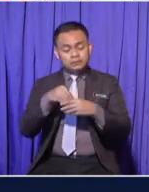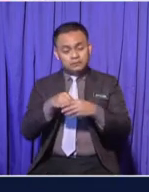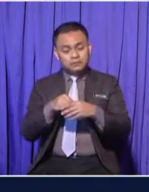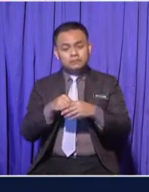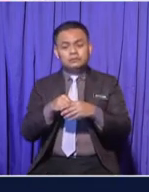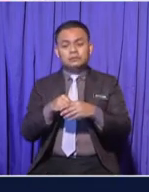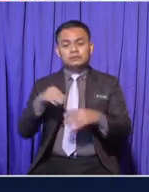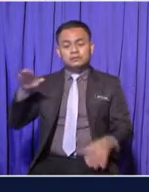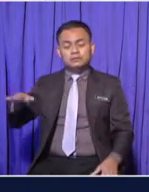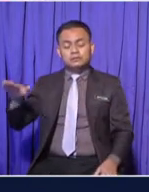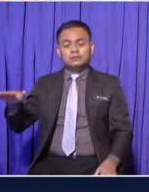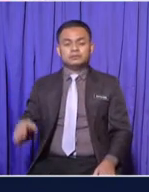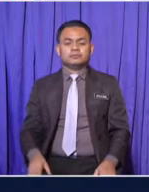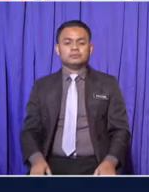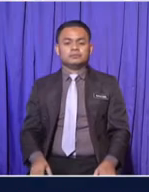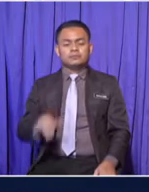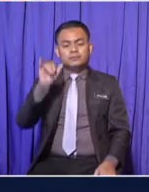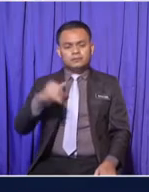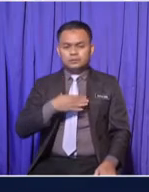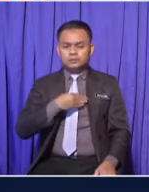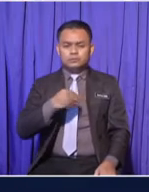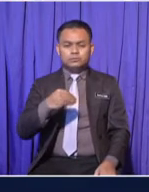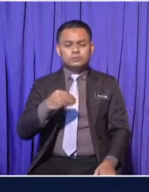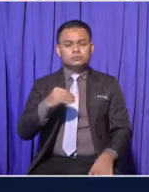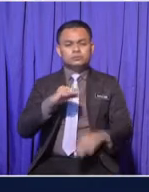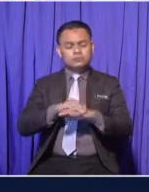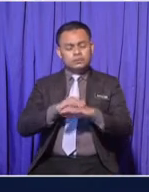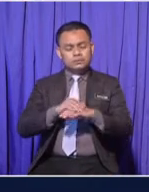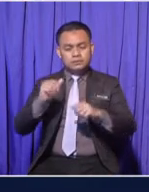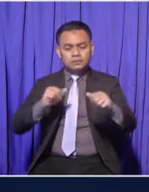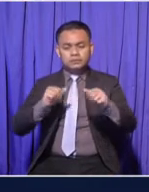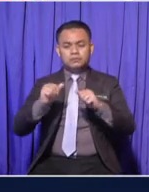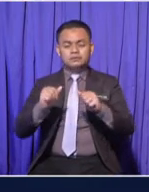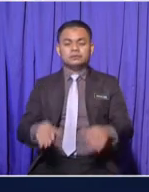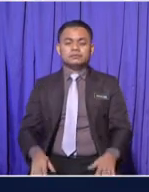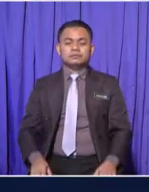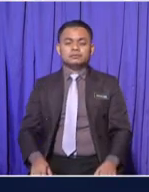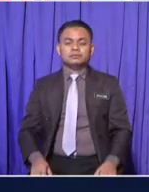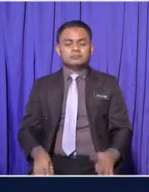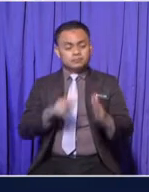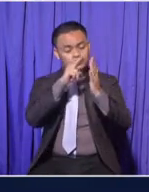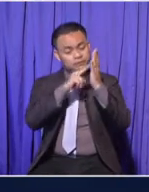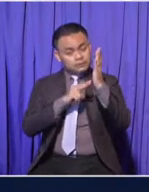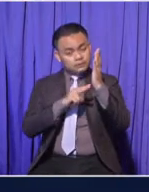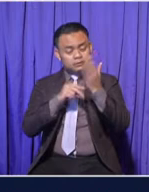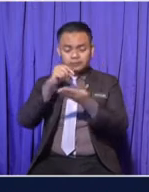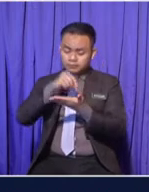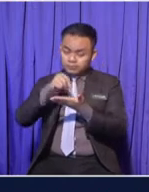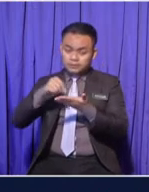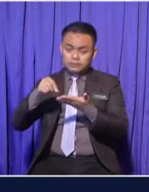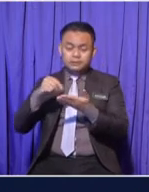lots of things such as Write, reading, writing,